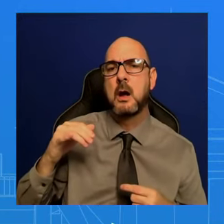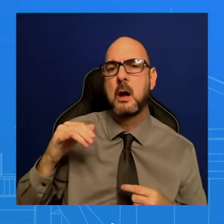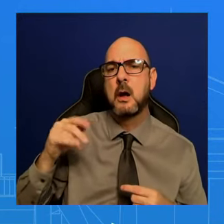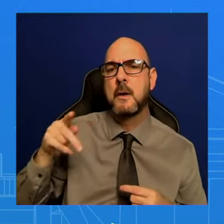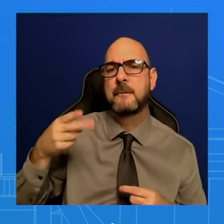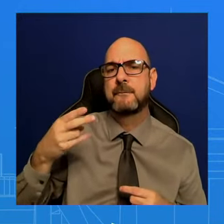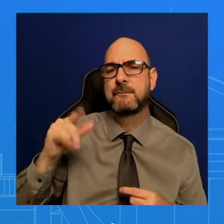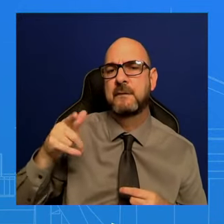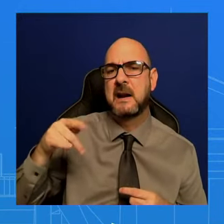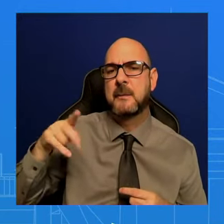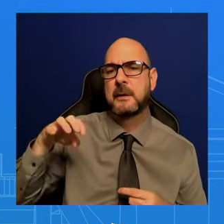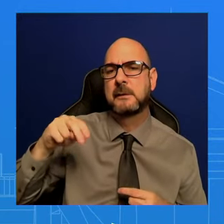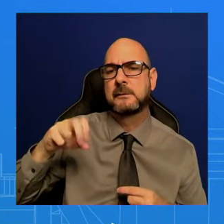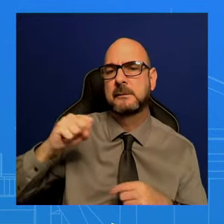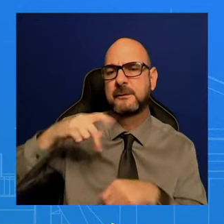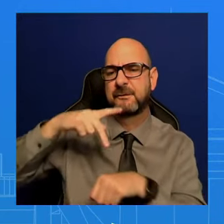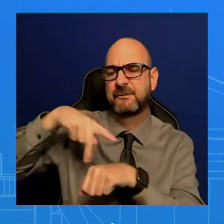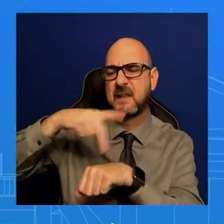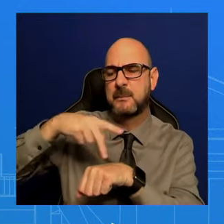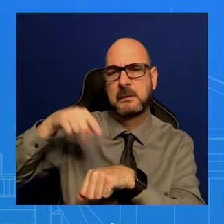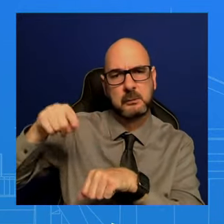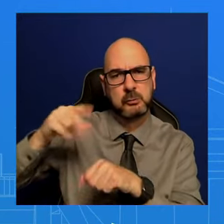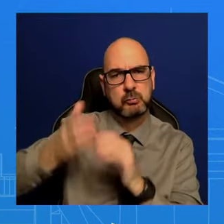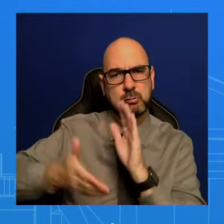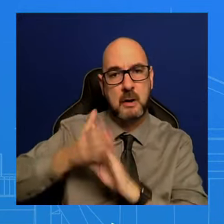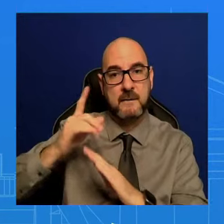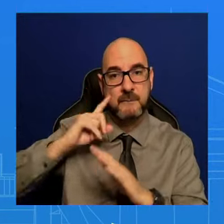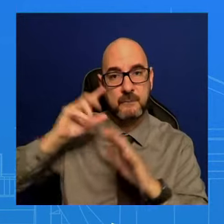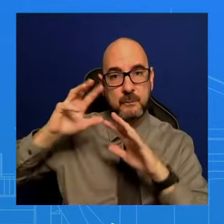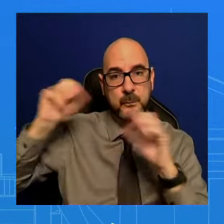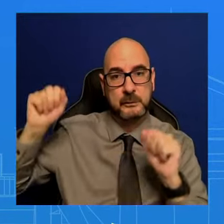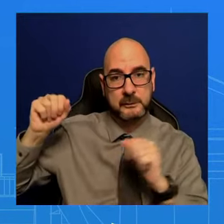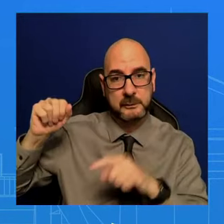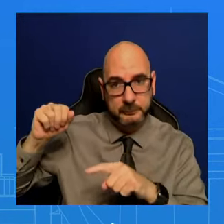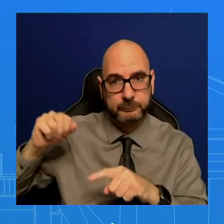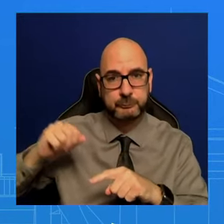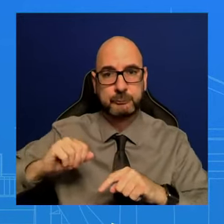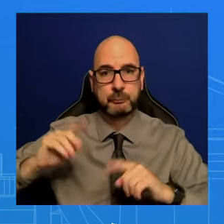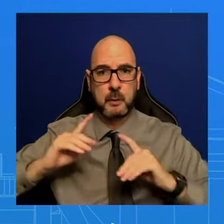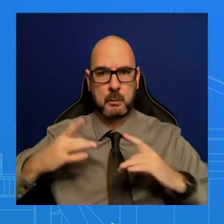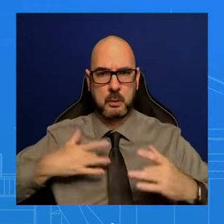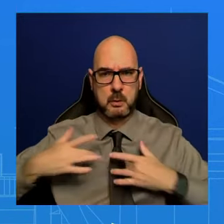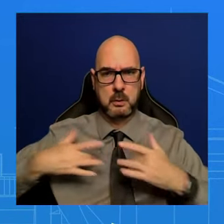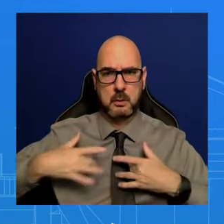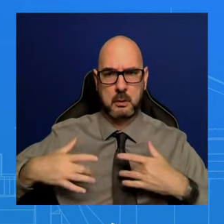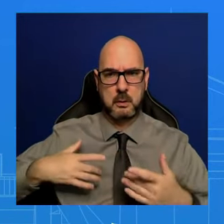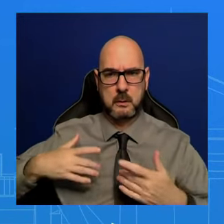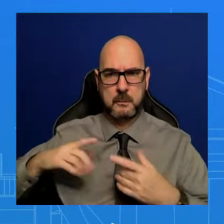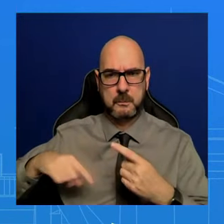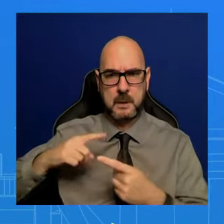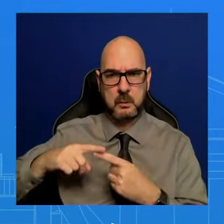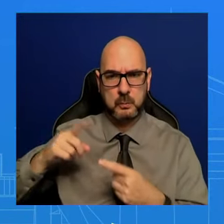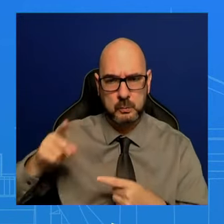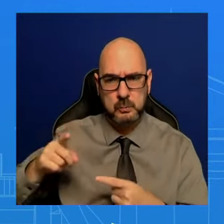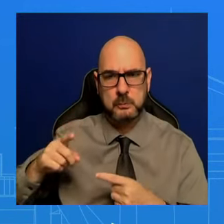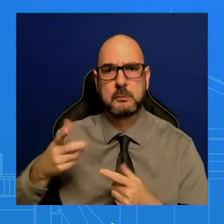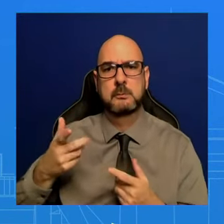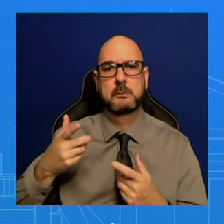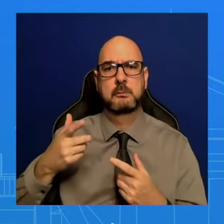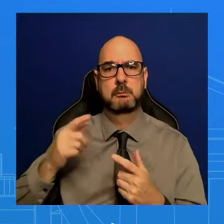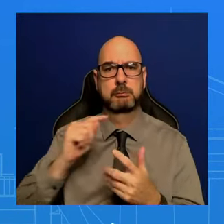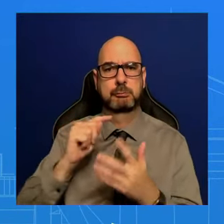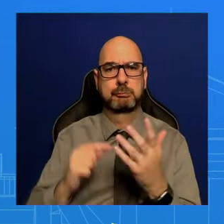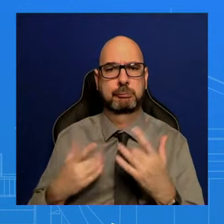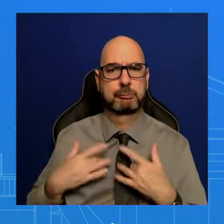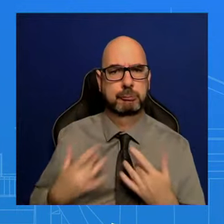vulnerable general election candidate? Is that something you've ever spoken to him about? So, I'm going to be really careful. We're talking about an upcoming election.